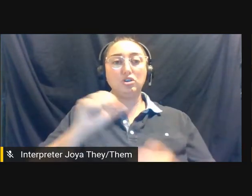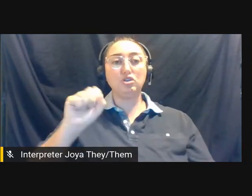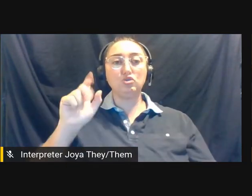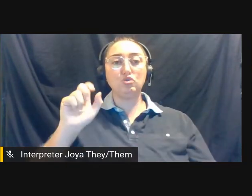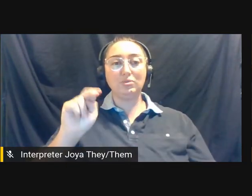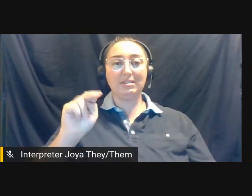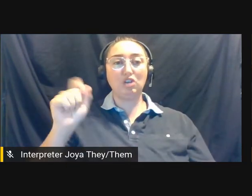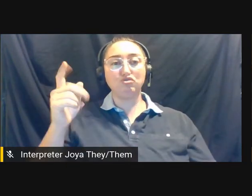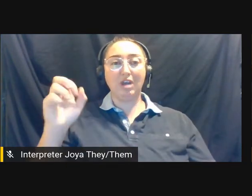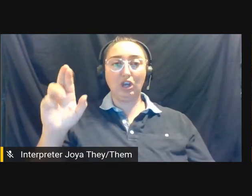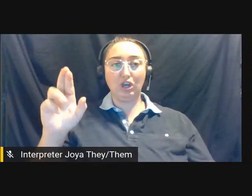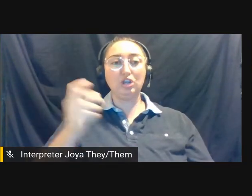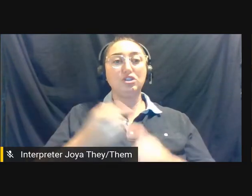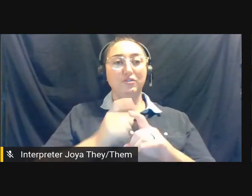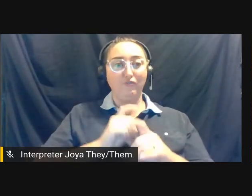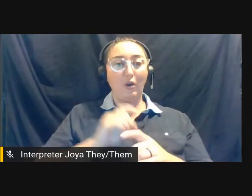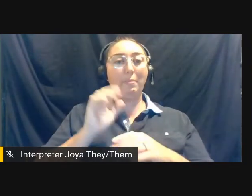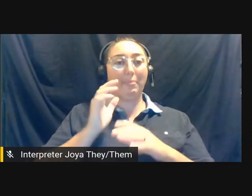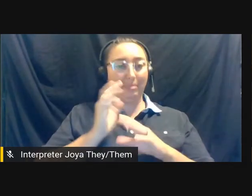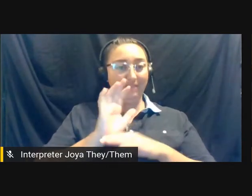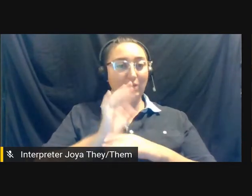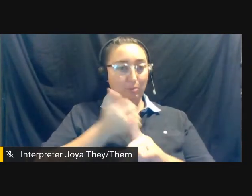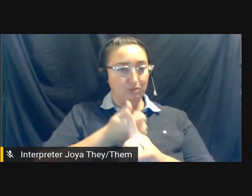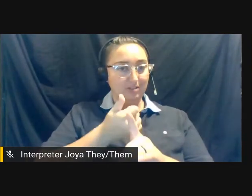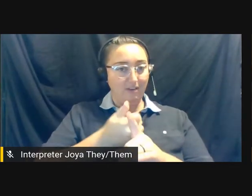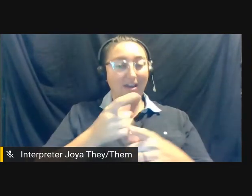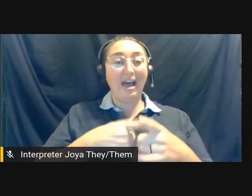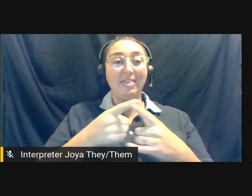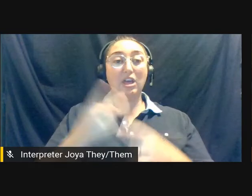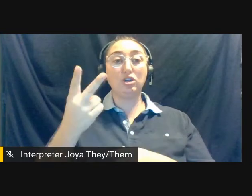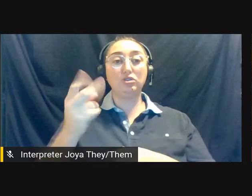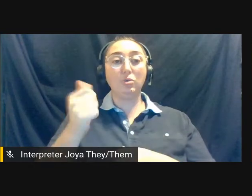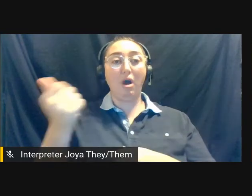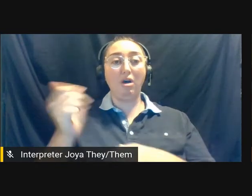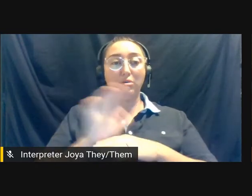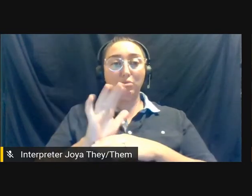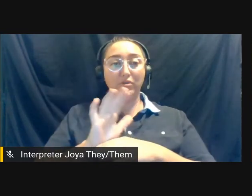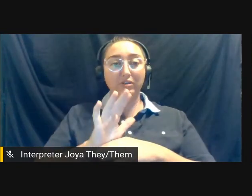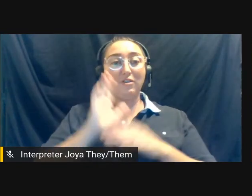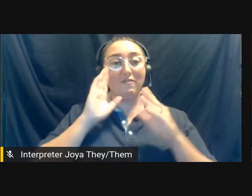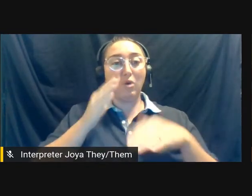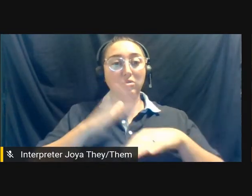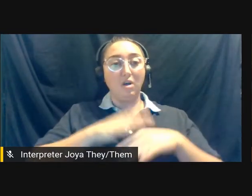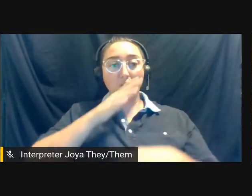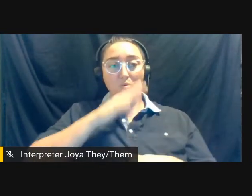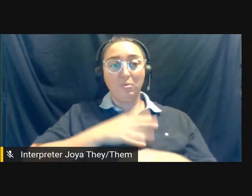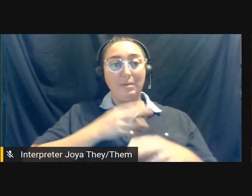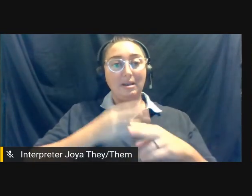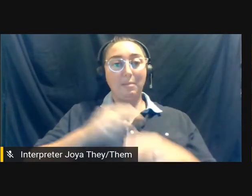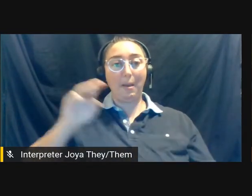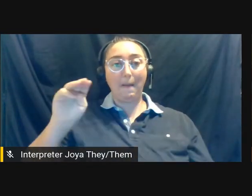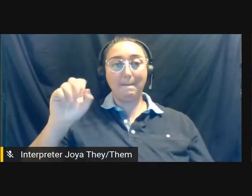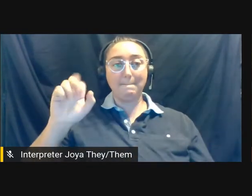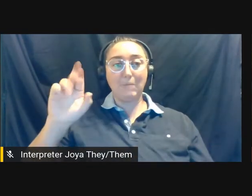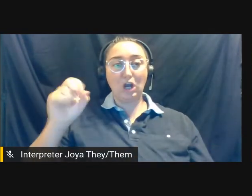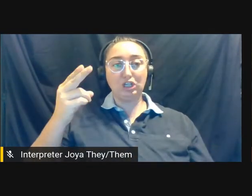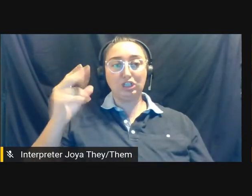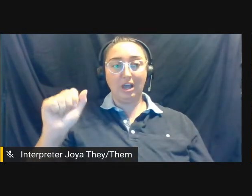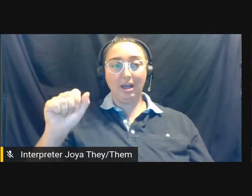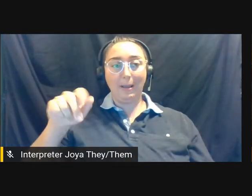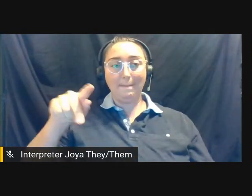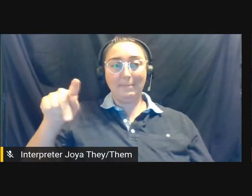panelists, is in the film. And then we're looking at two films that center on Marsha P. Johnson. There's the feature-length